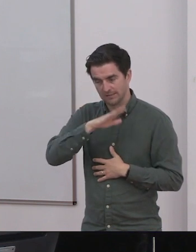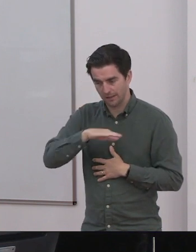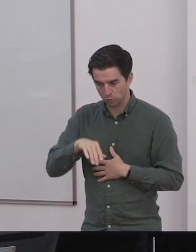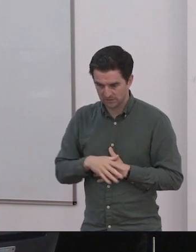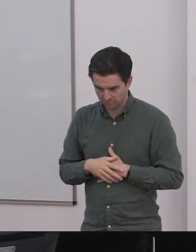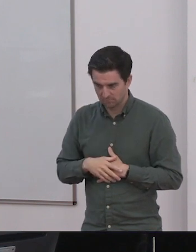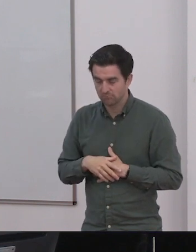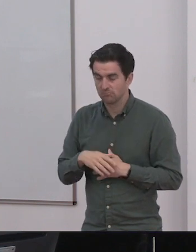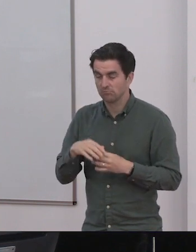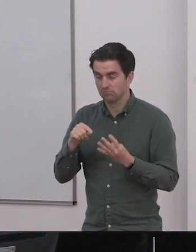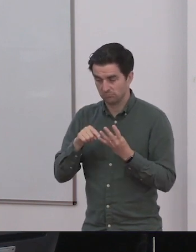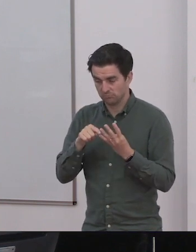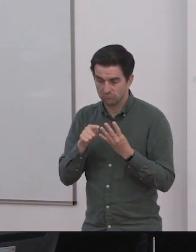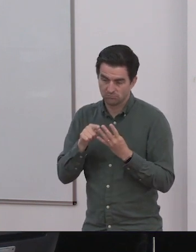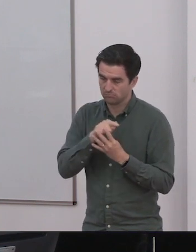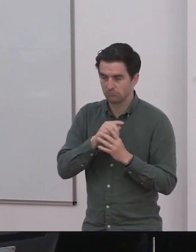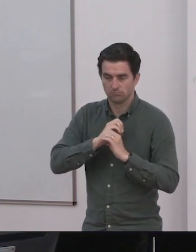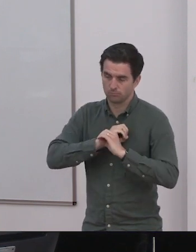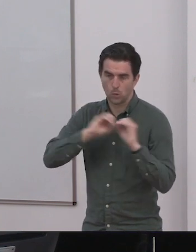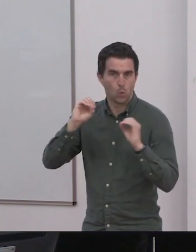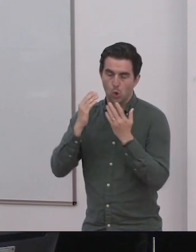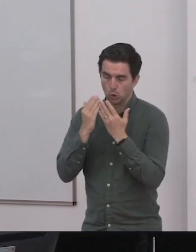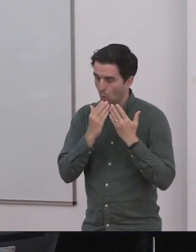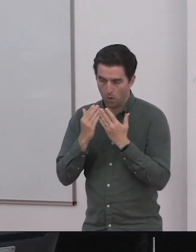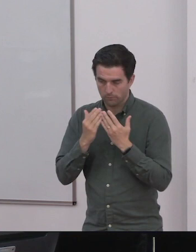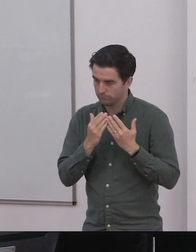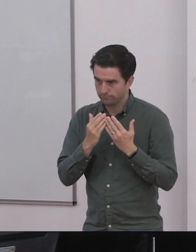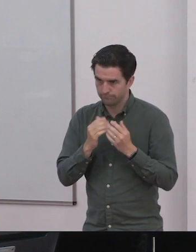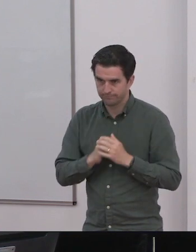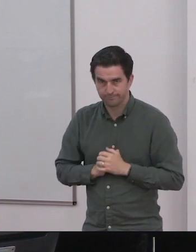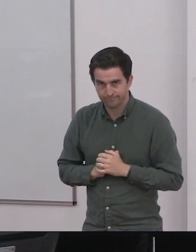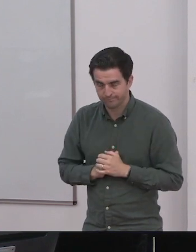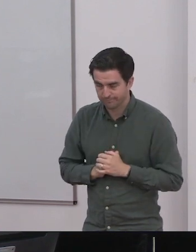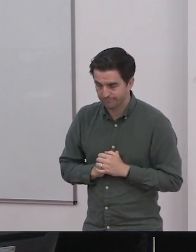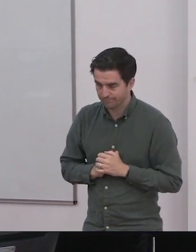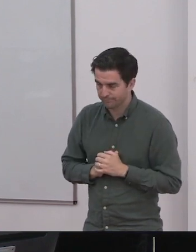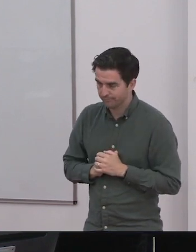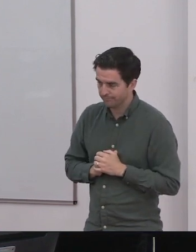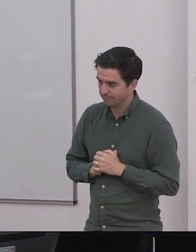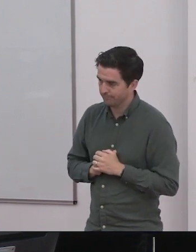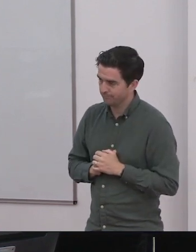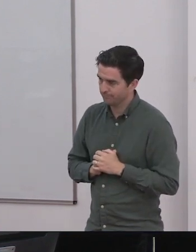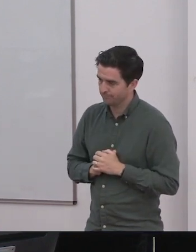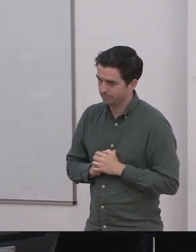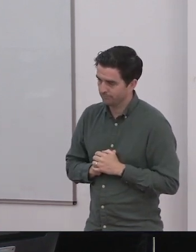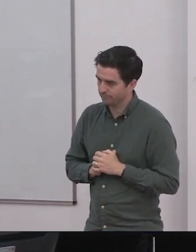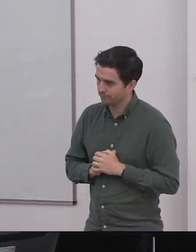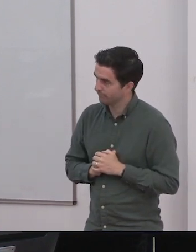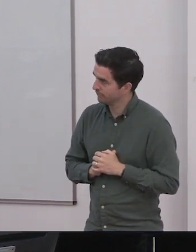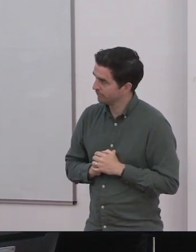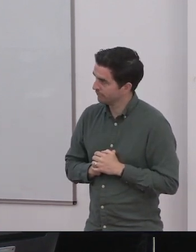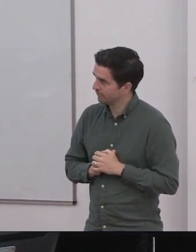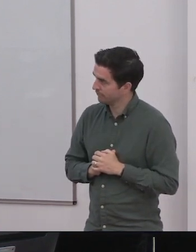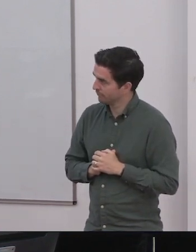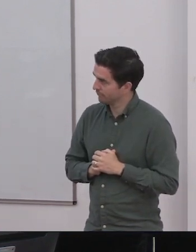And you've got the address here. I'm not going to read it out. I'm becoming a games developer. Pippa, who's Reardon's mum, is an undiagnosed autistic